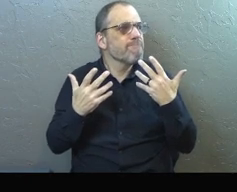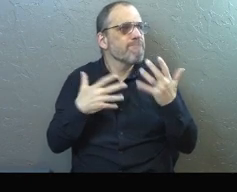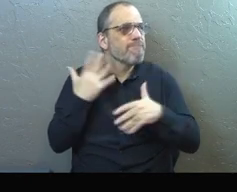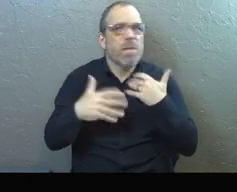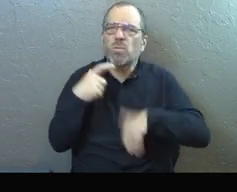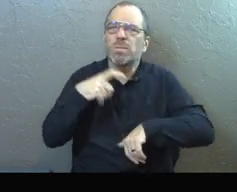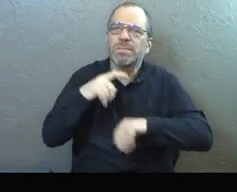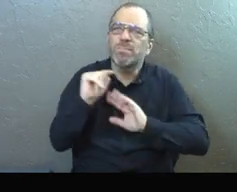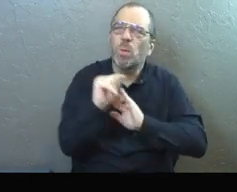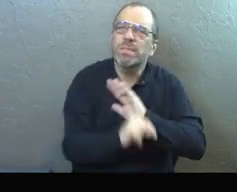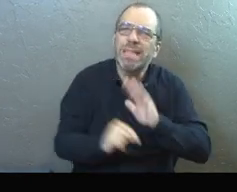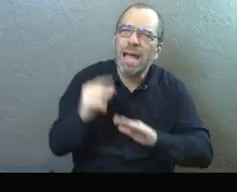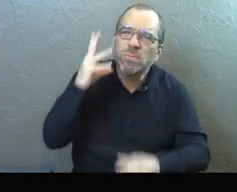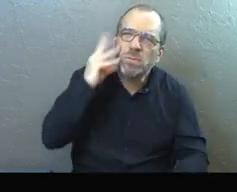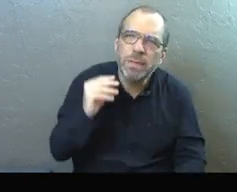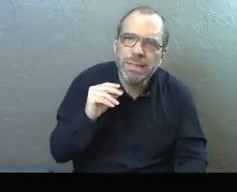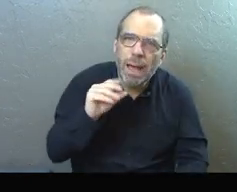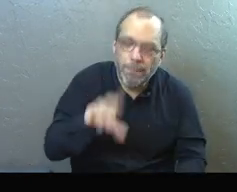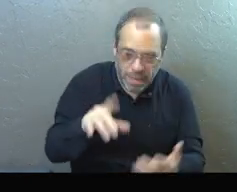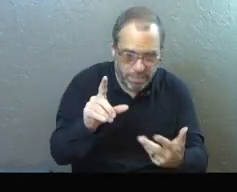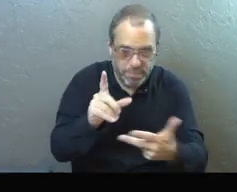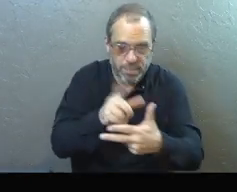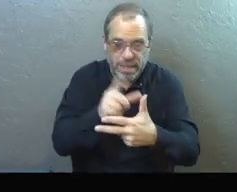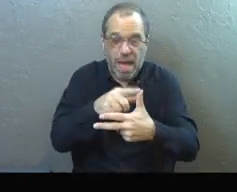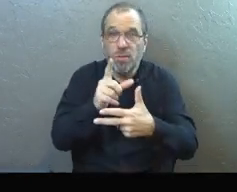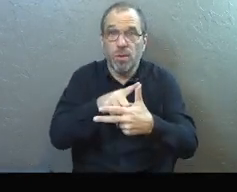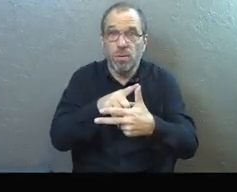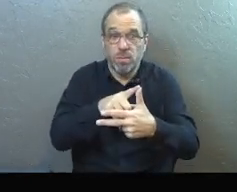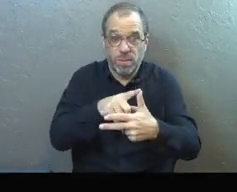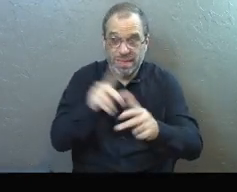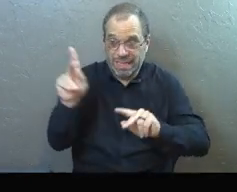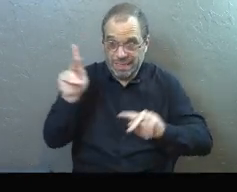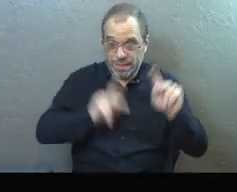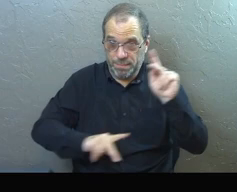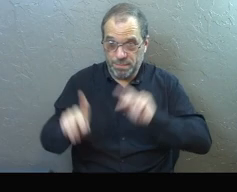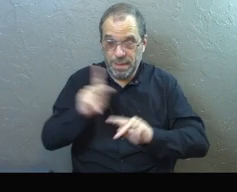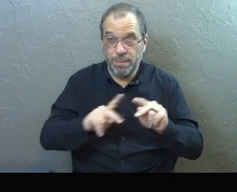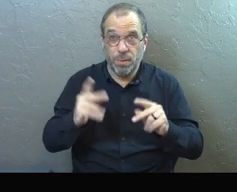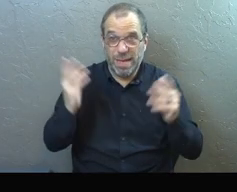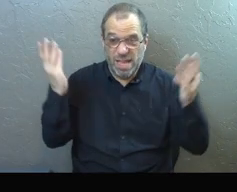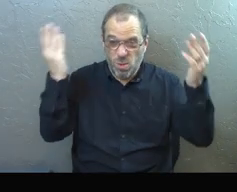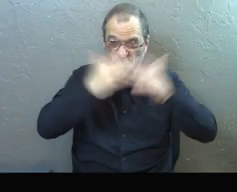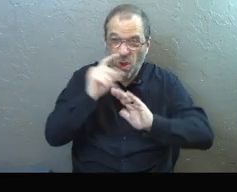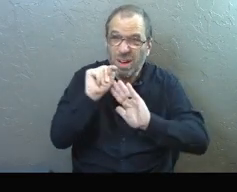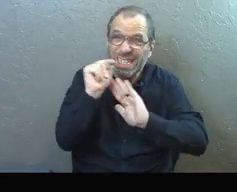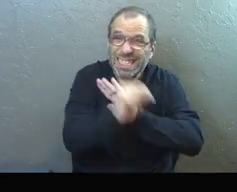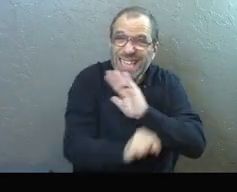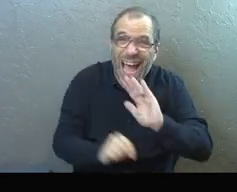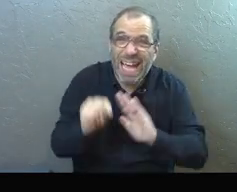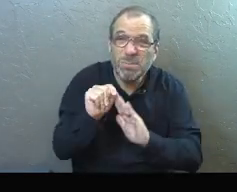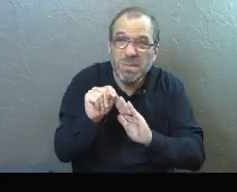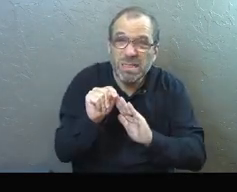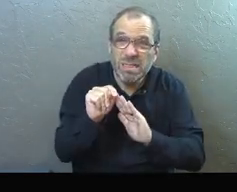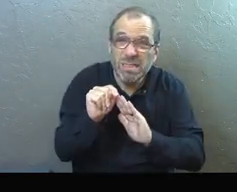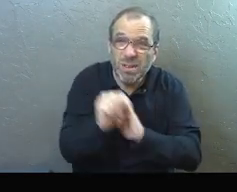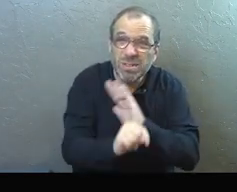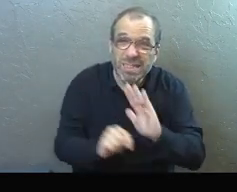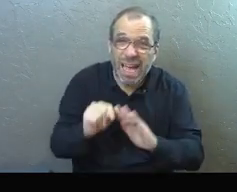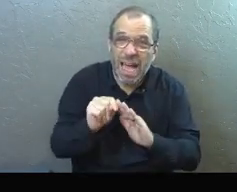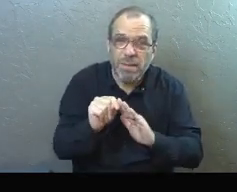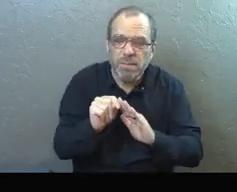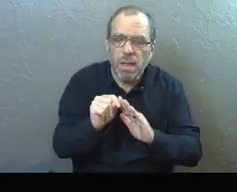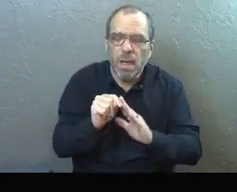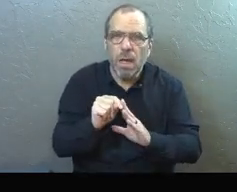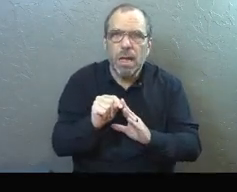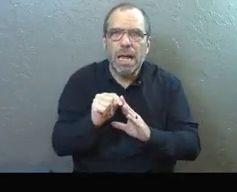those moments. But the other thing that I talked about with all of these people in those darkest moments was the